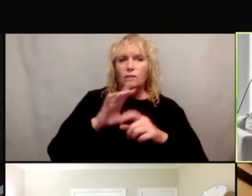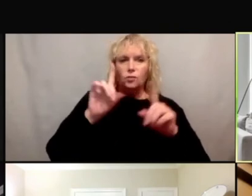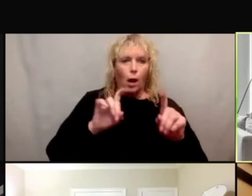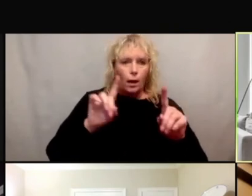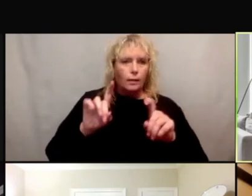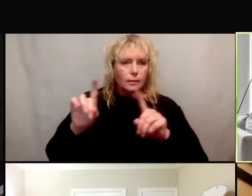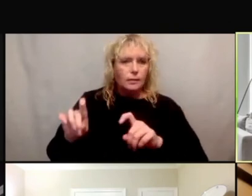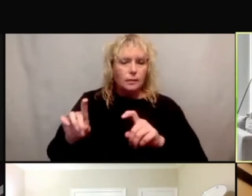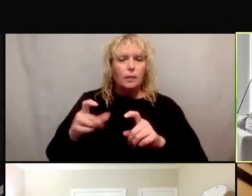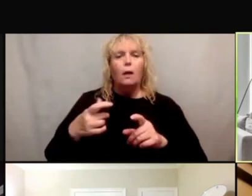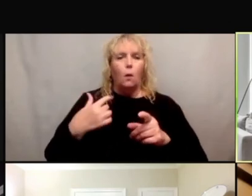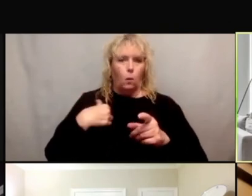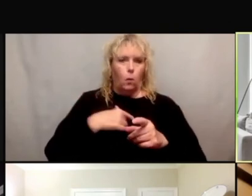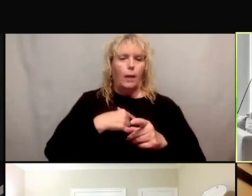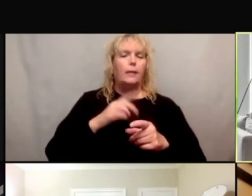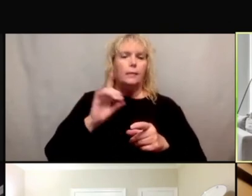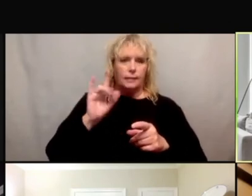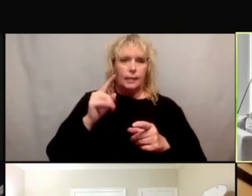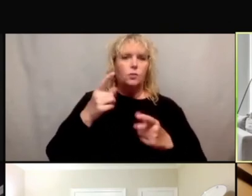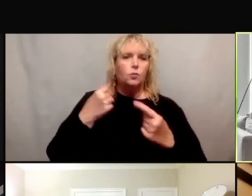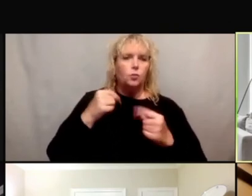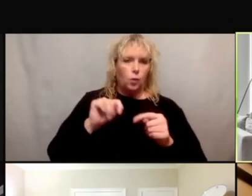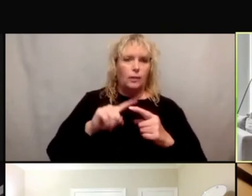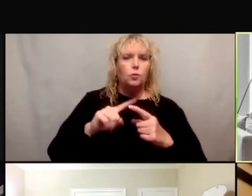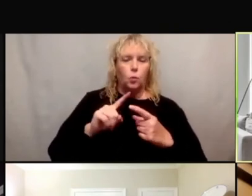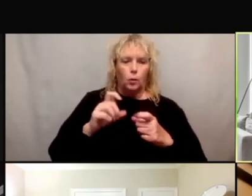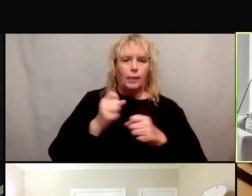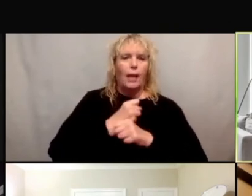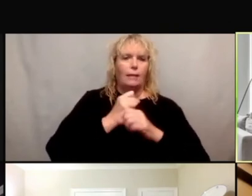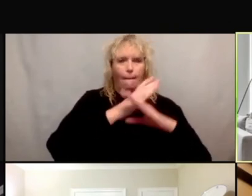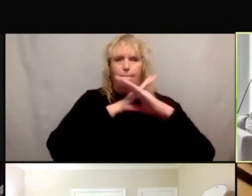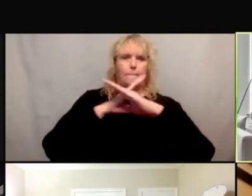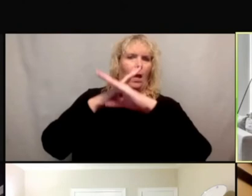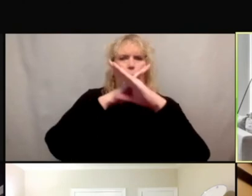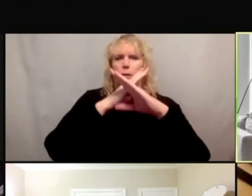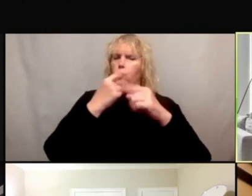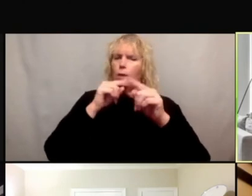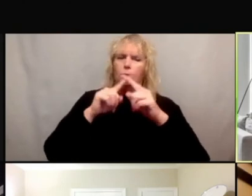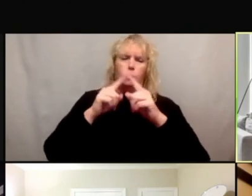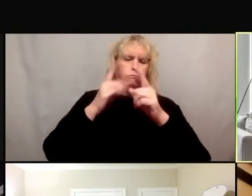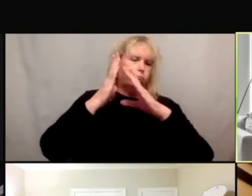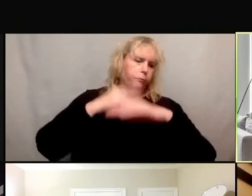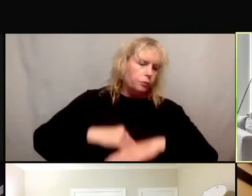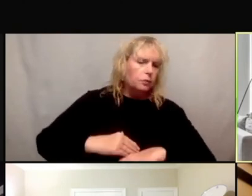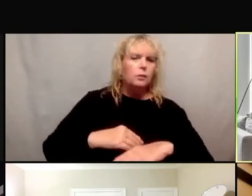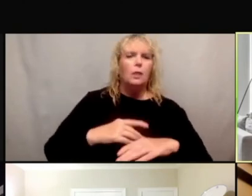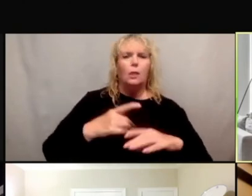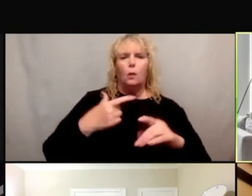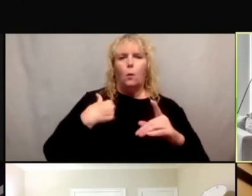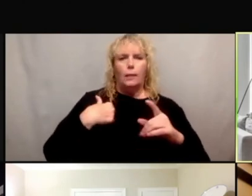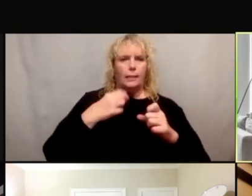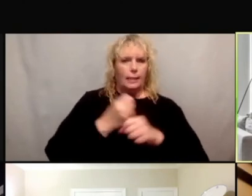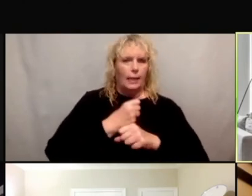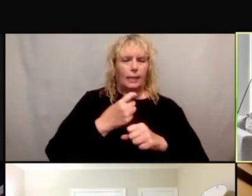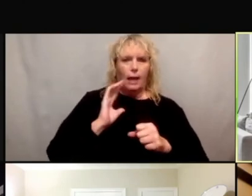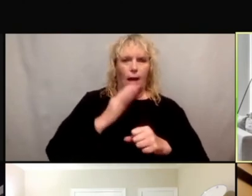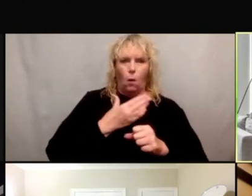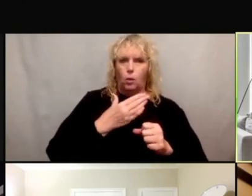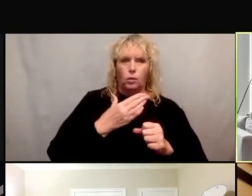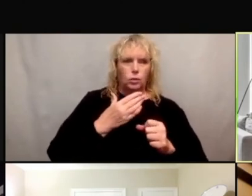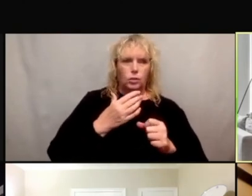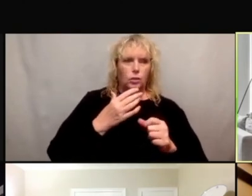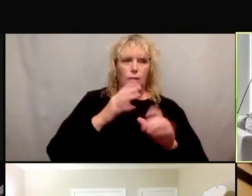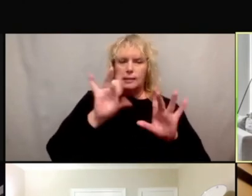that there is a way to overcome barriers and remove some of these systemic barriers. You know, we were shifting our site selection strategies